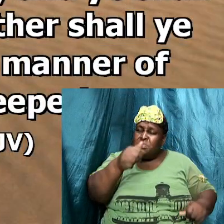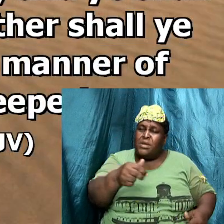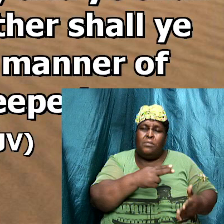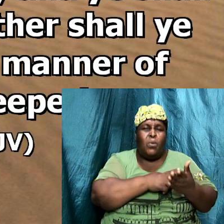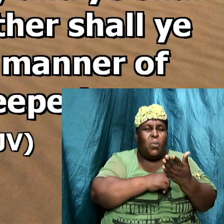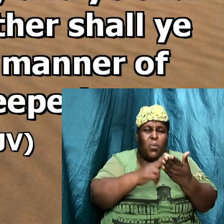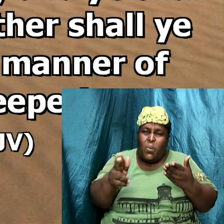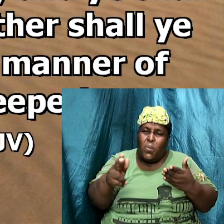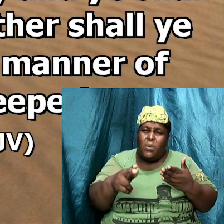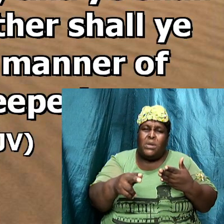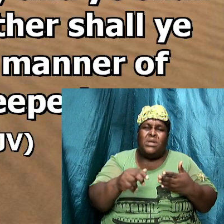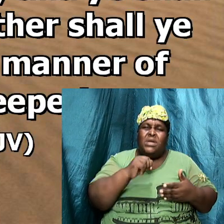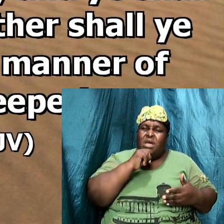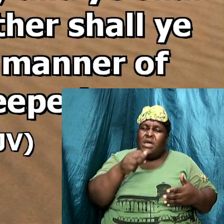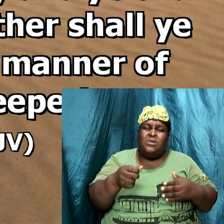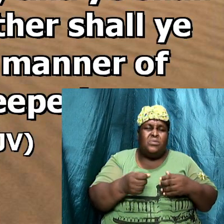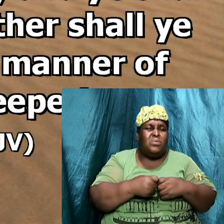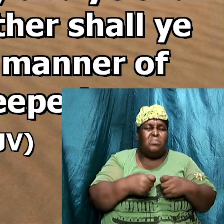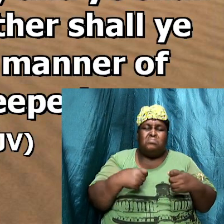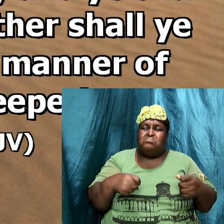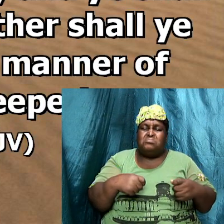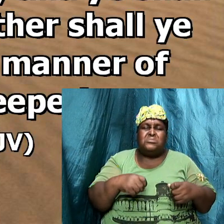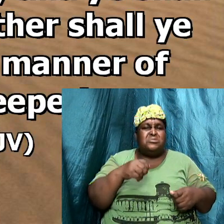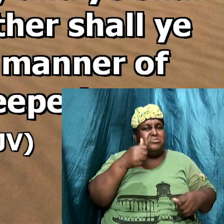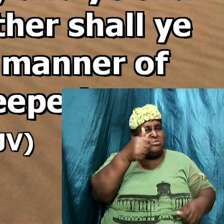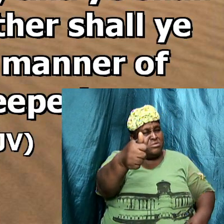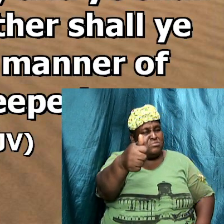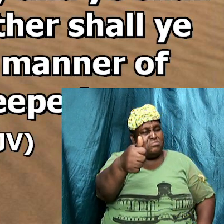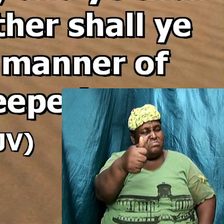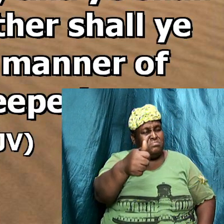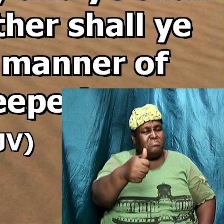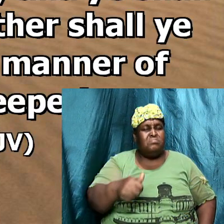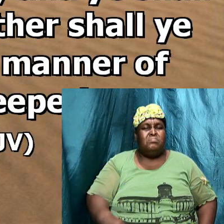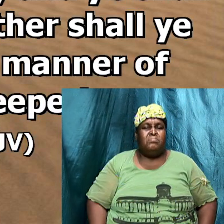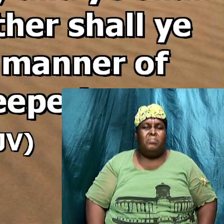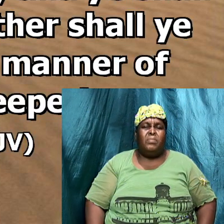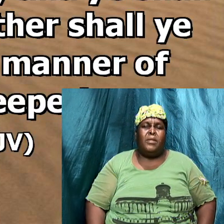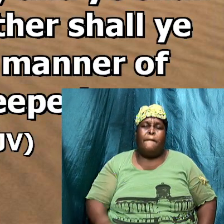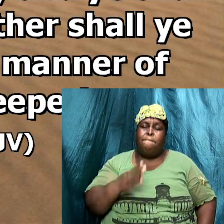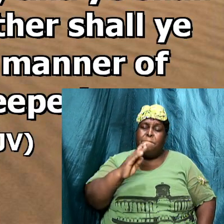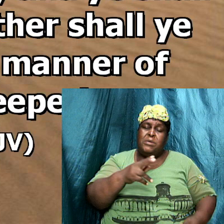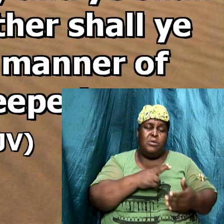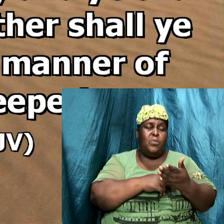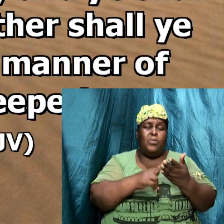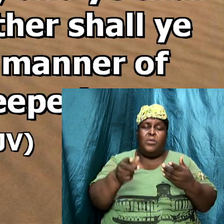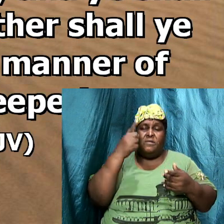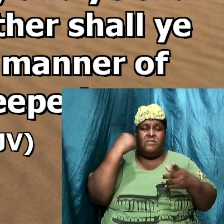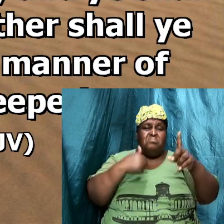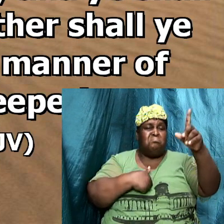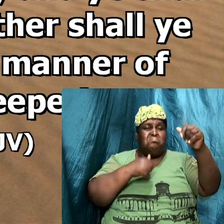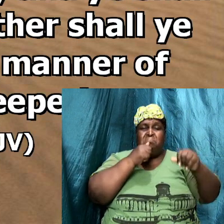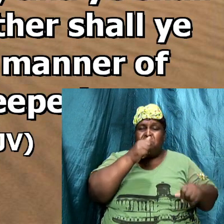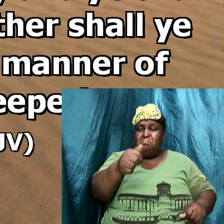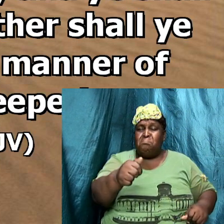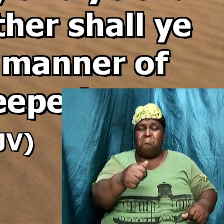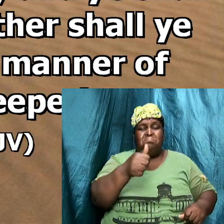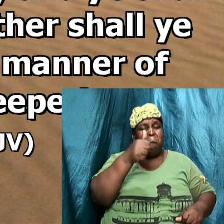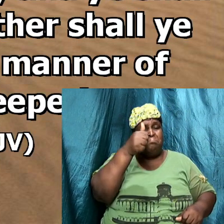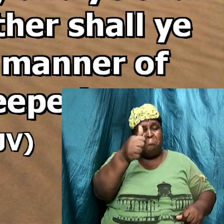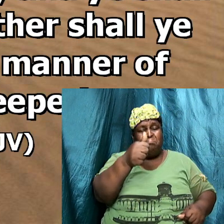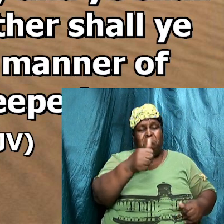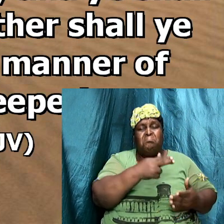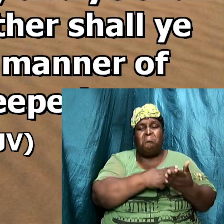Neither shall he defile yourselves, and he shall be holy, for I am holy. Neither shall he defile